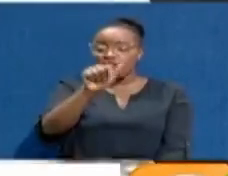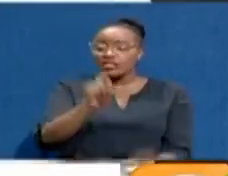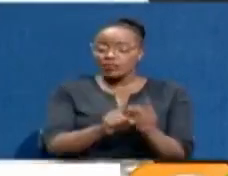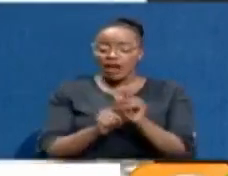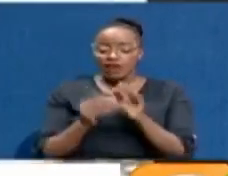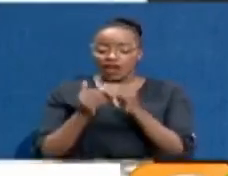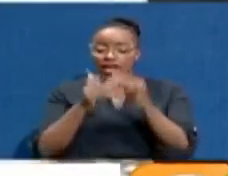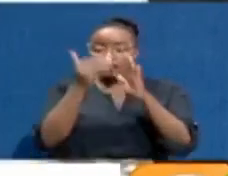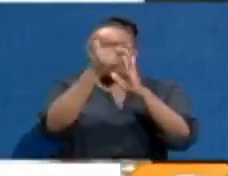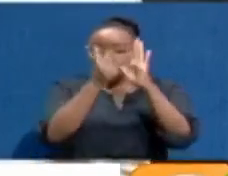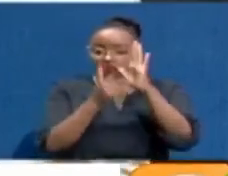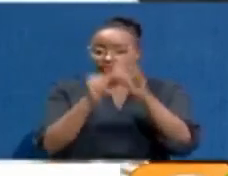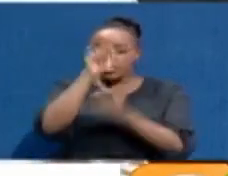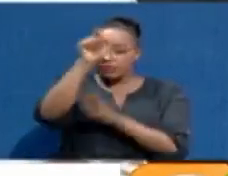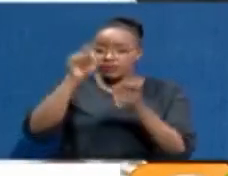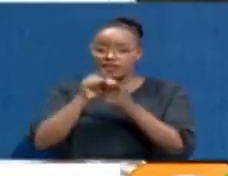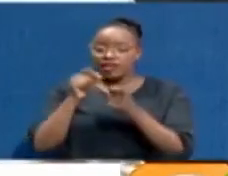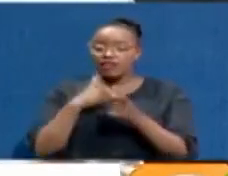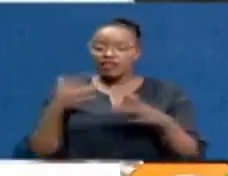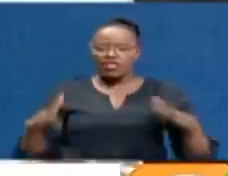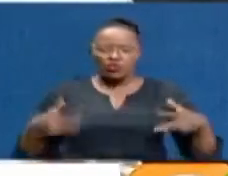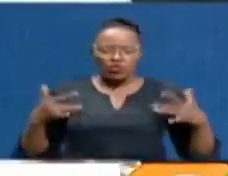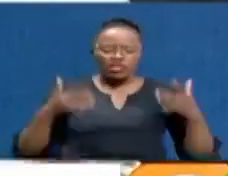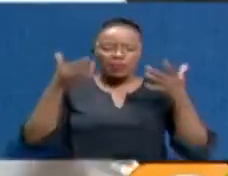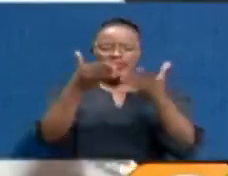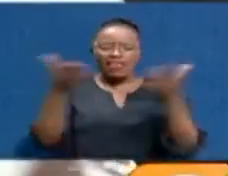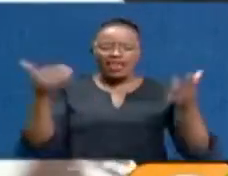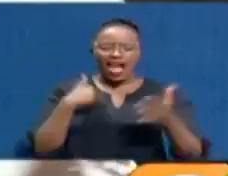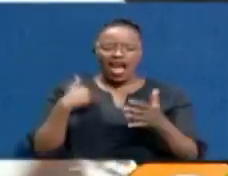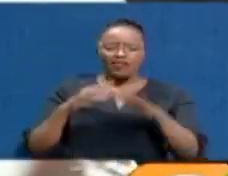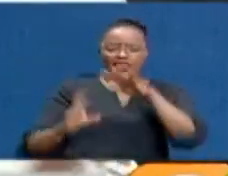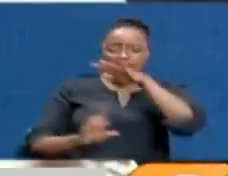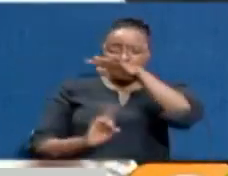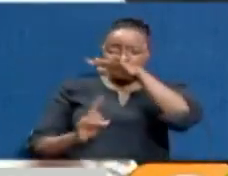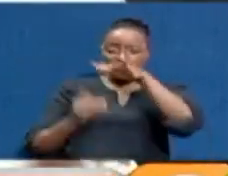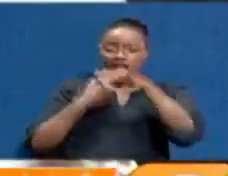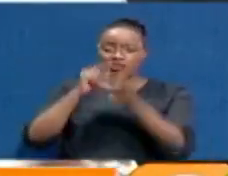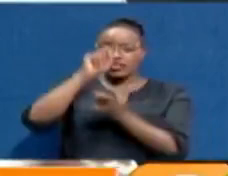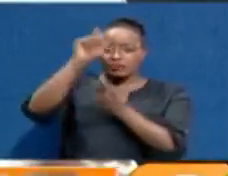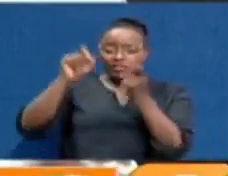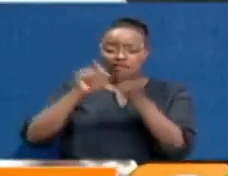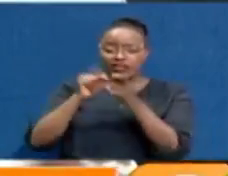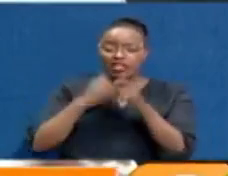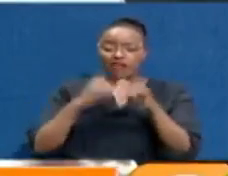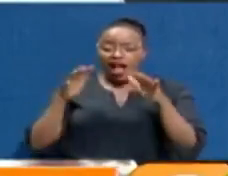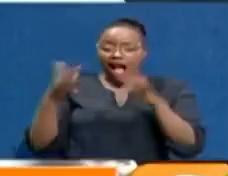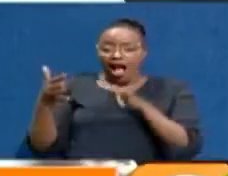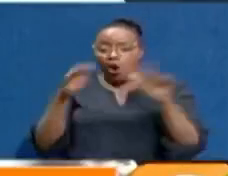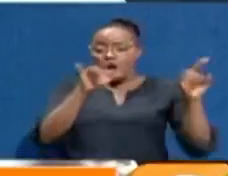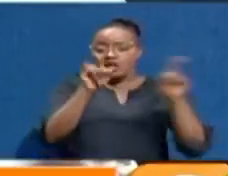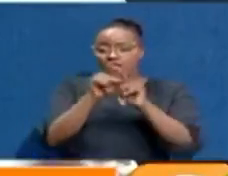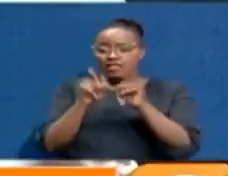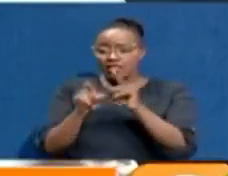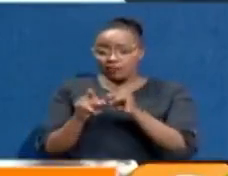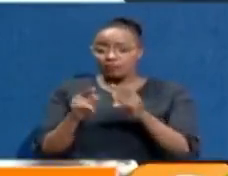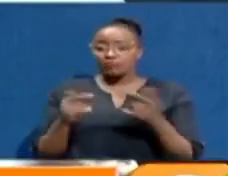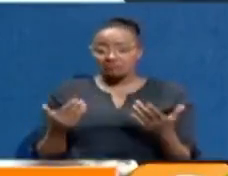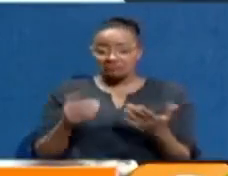specification, it was in WhatsApp and everywhere, that the minister has shared the specification, how the kind of